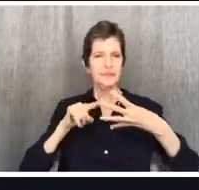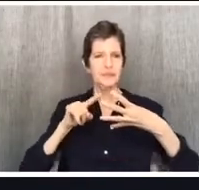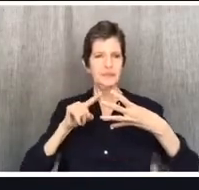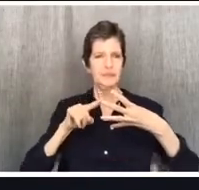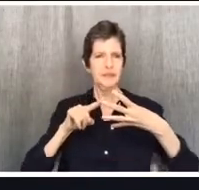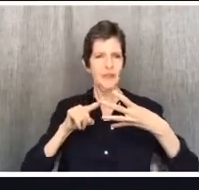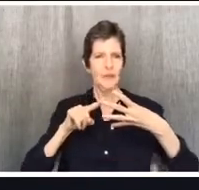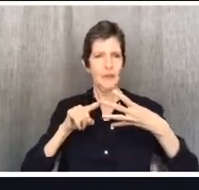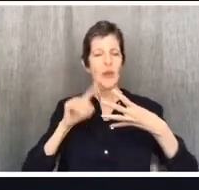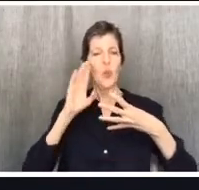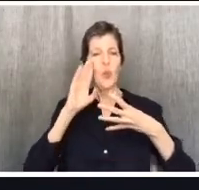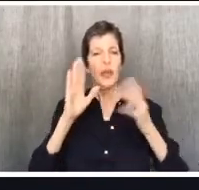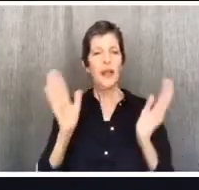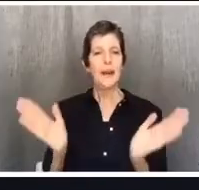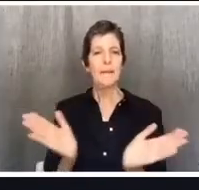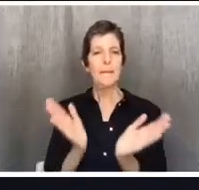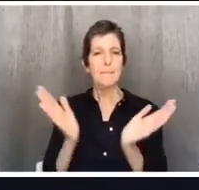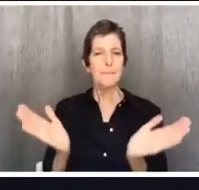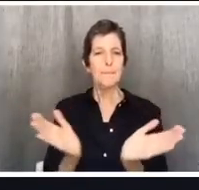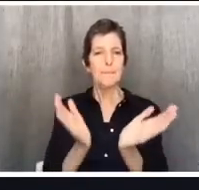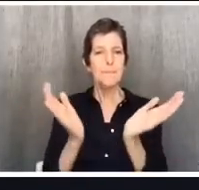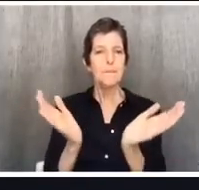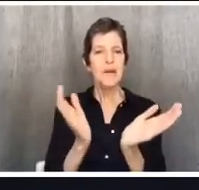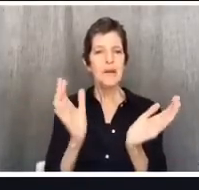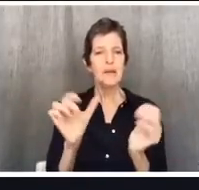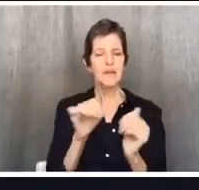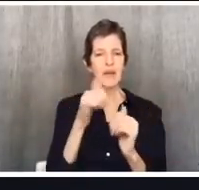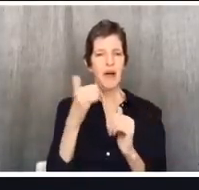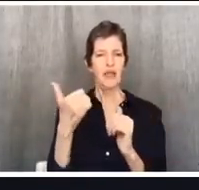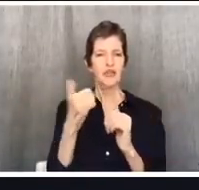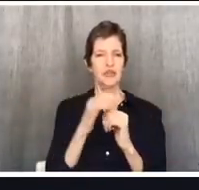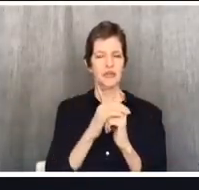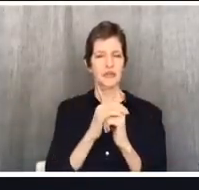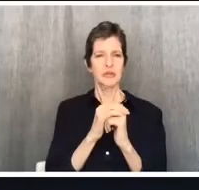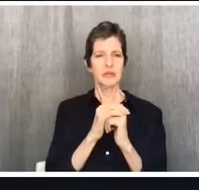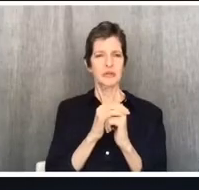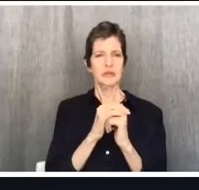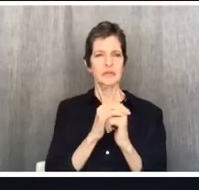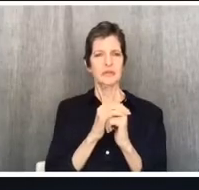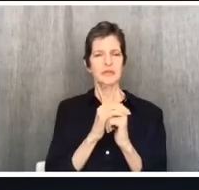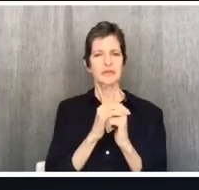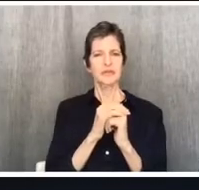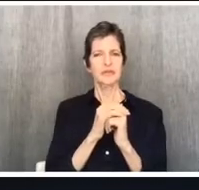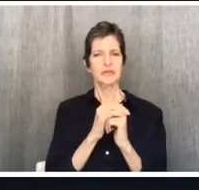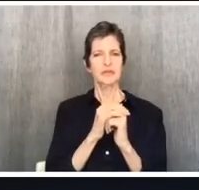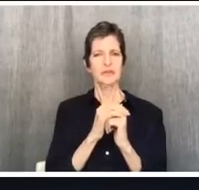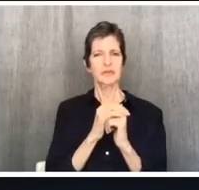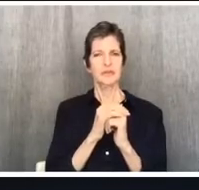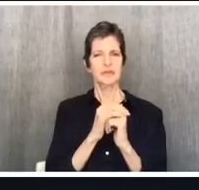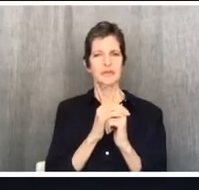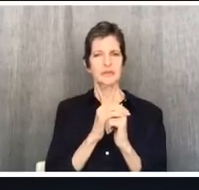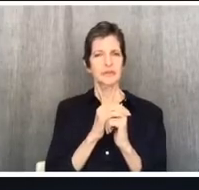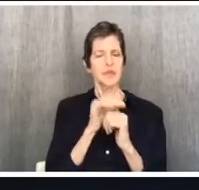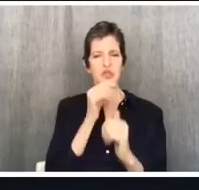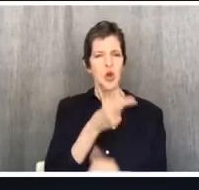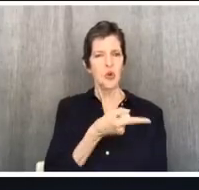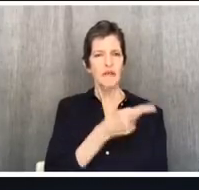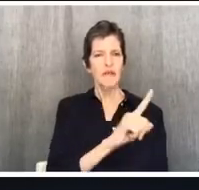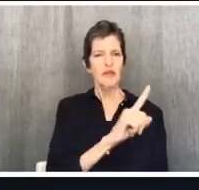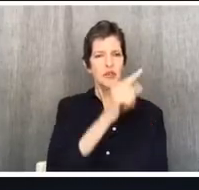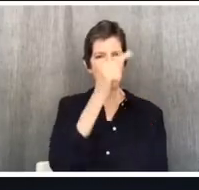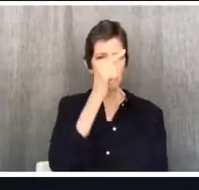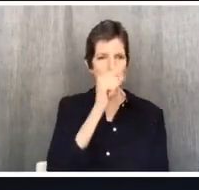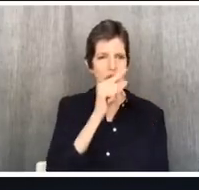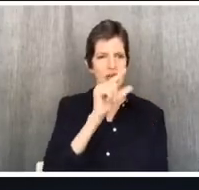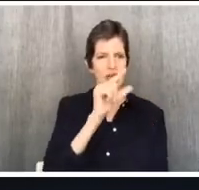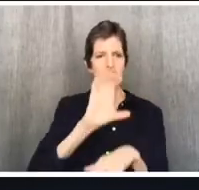up others? Does this build up others? Paul continues, give no offense to Jews or to Greeks or to the